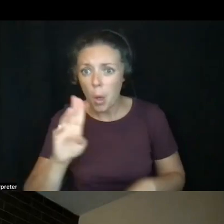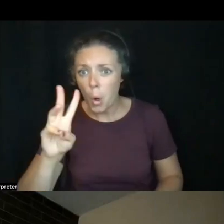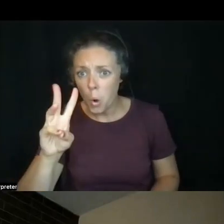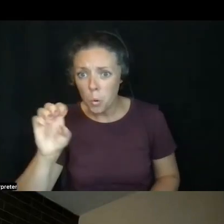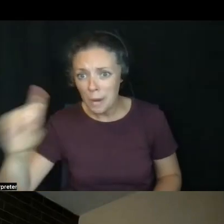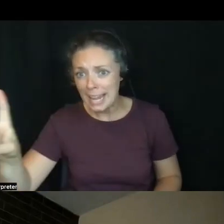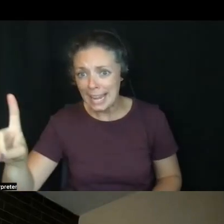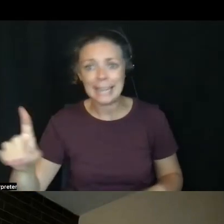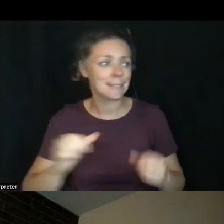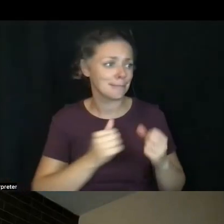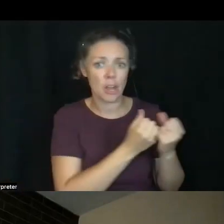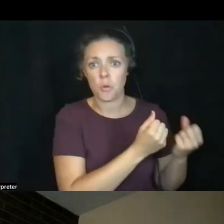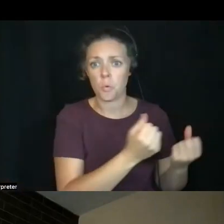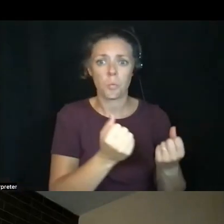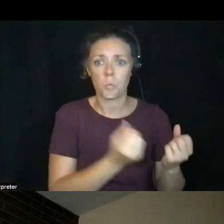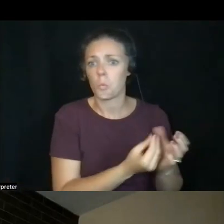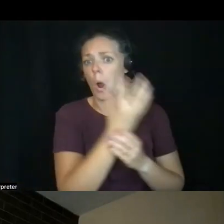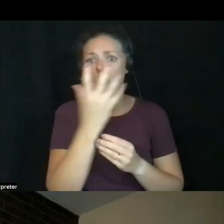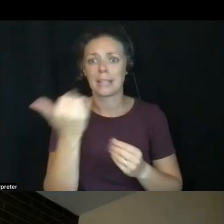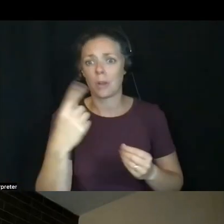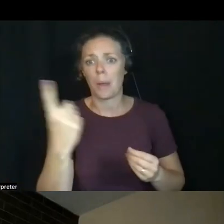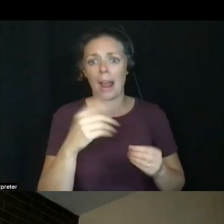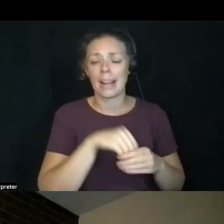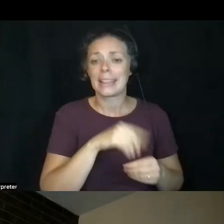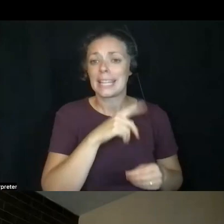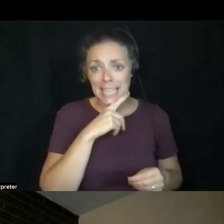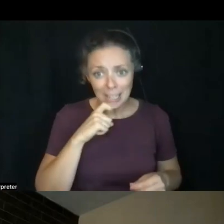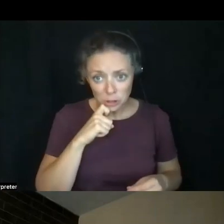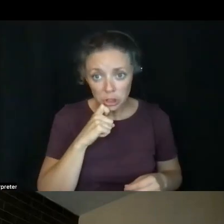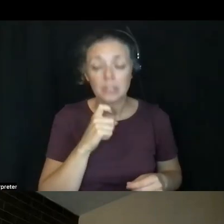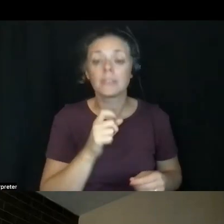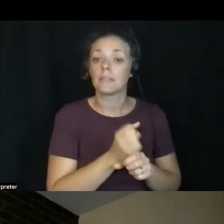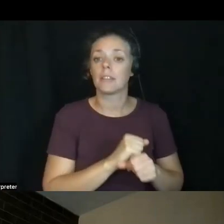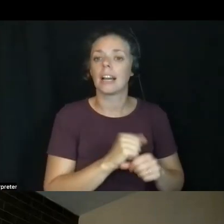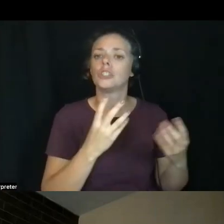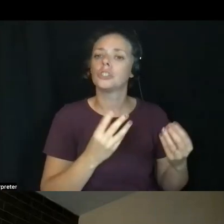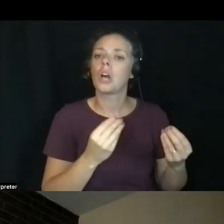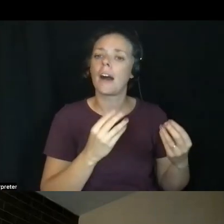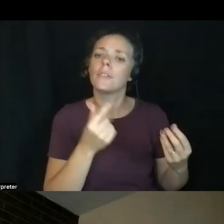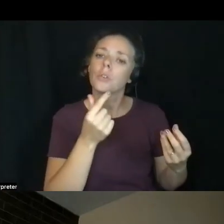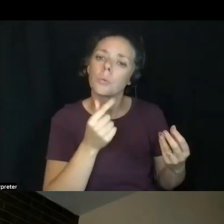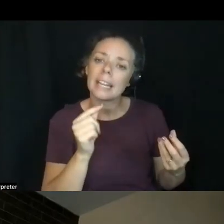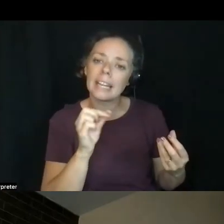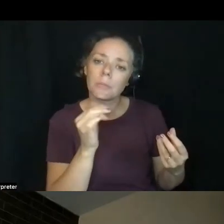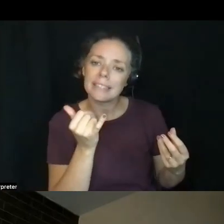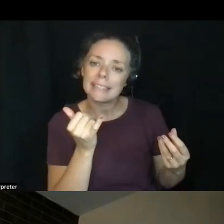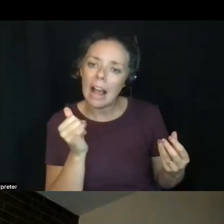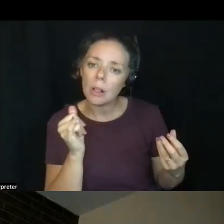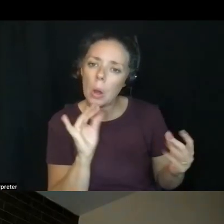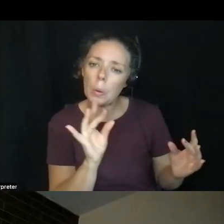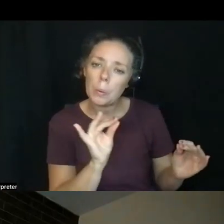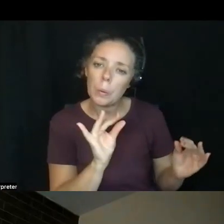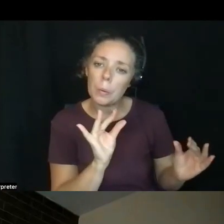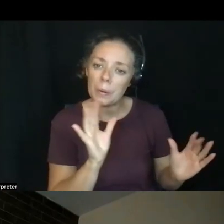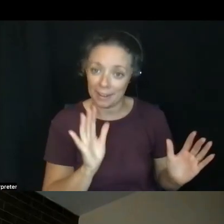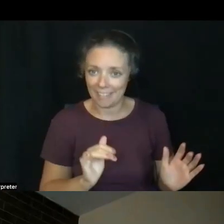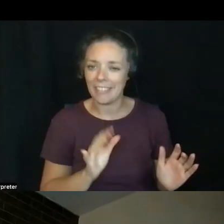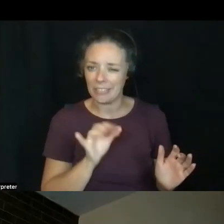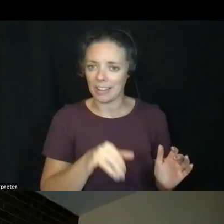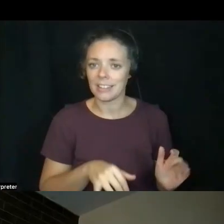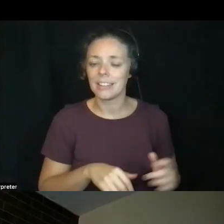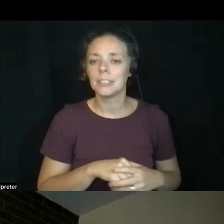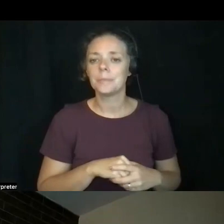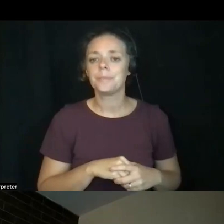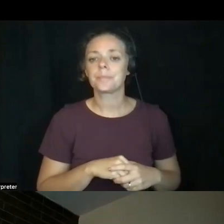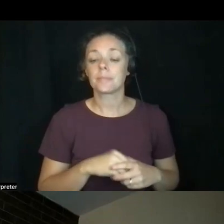in the desert, but it makes a beautiful sort of soft green or yellowish tint. There's a kind of a